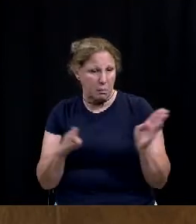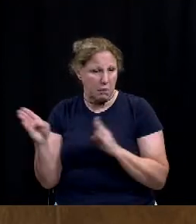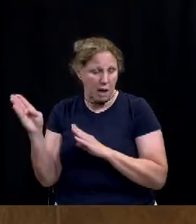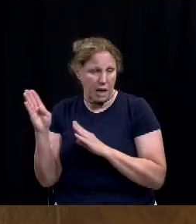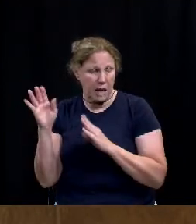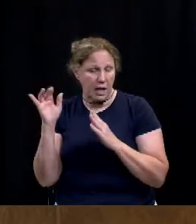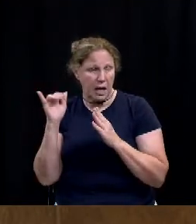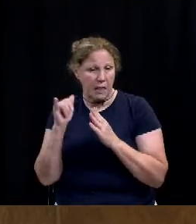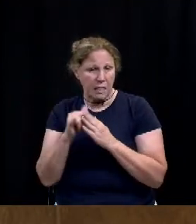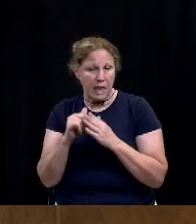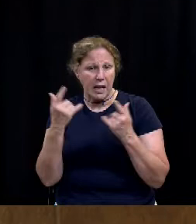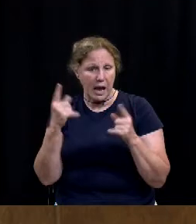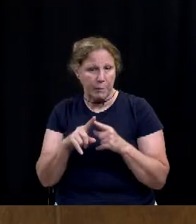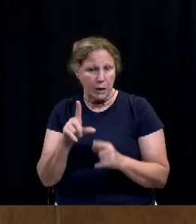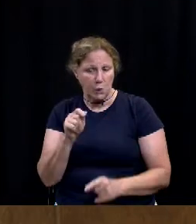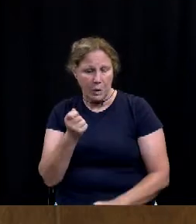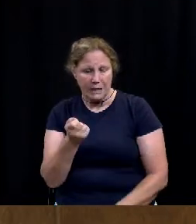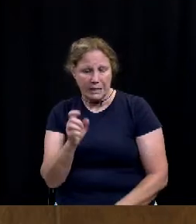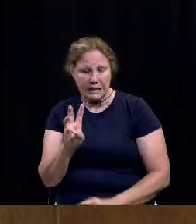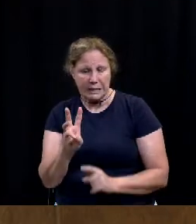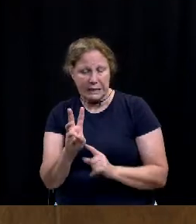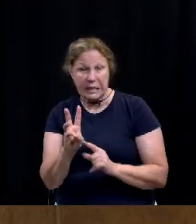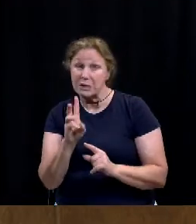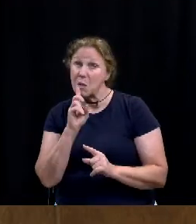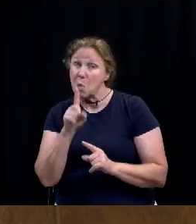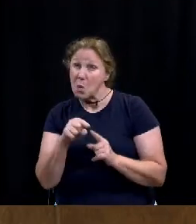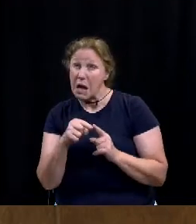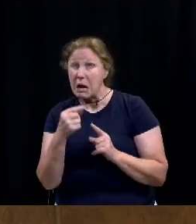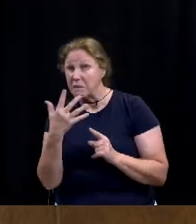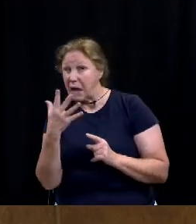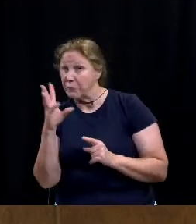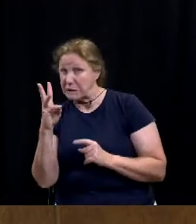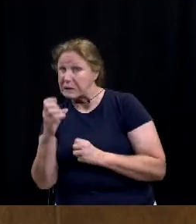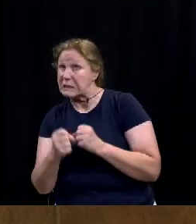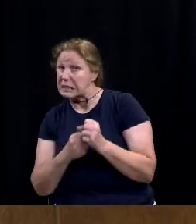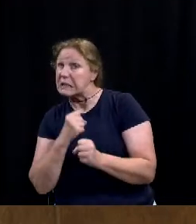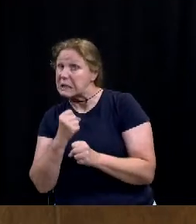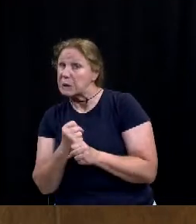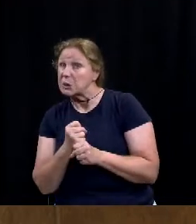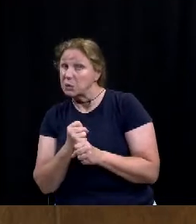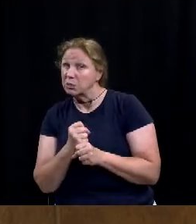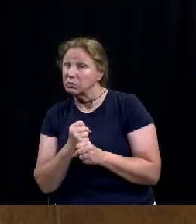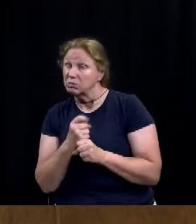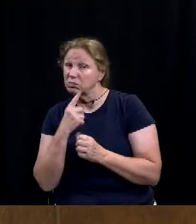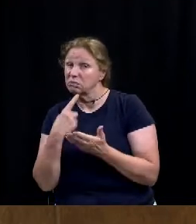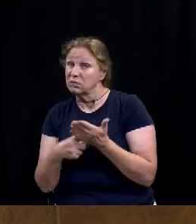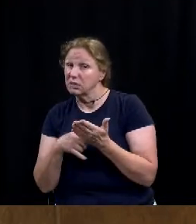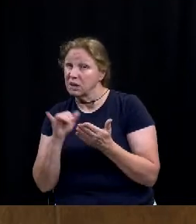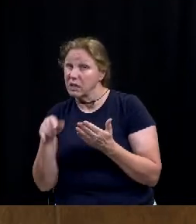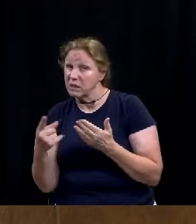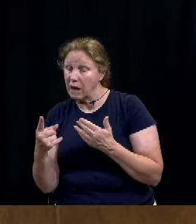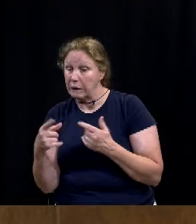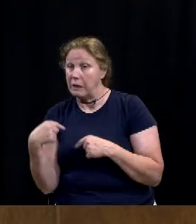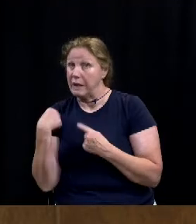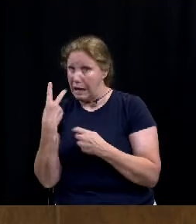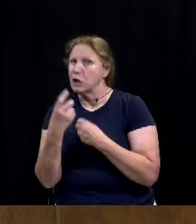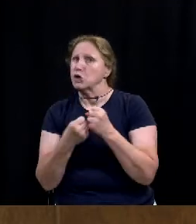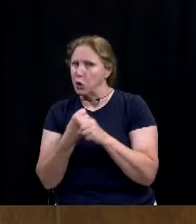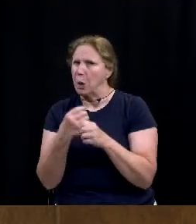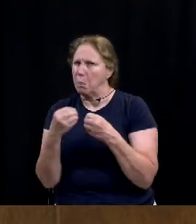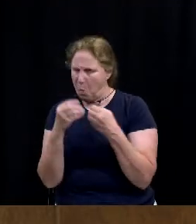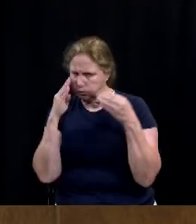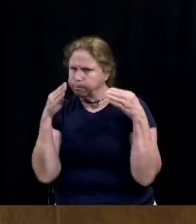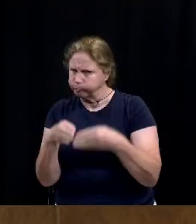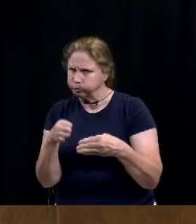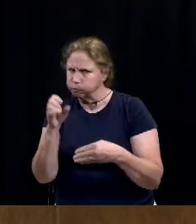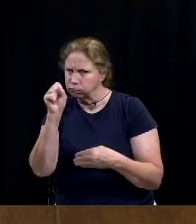concluded in 2016. So we've really been talking about this for five or six years now, and intensely for the last two years. So I